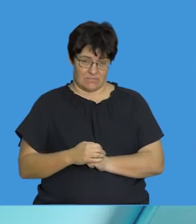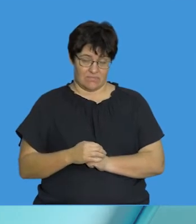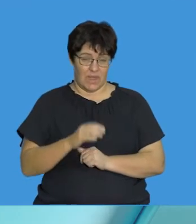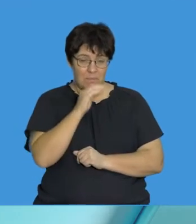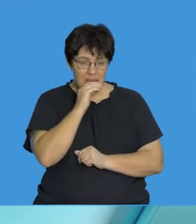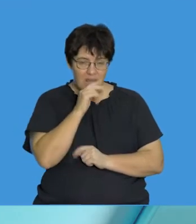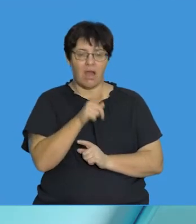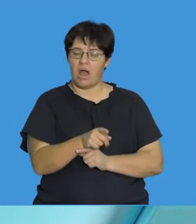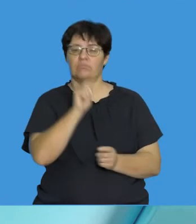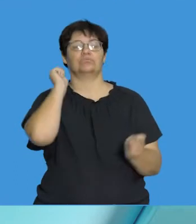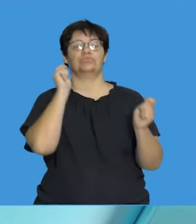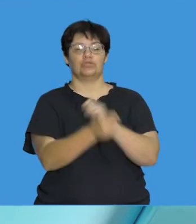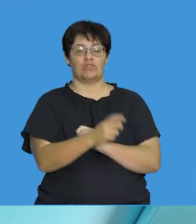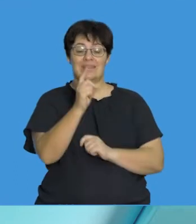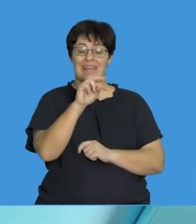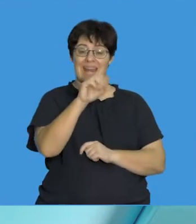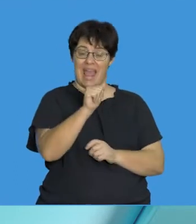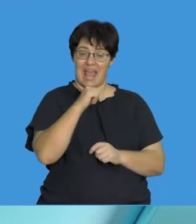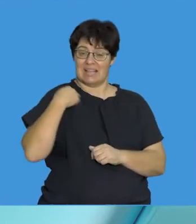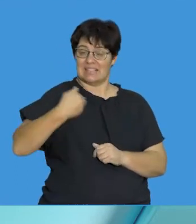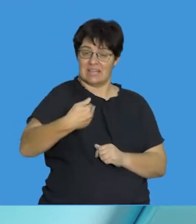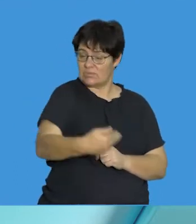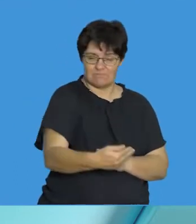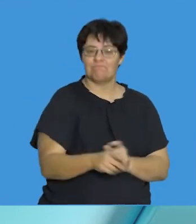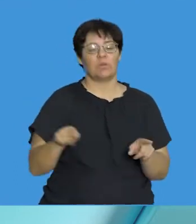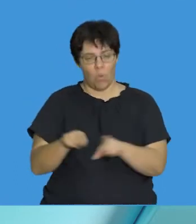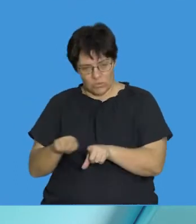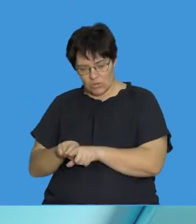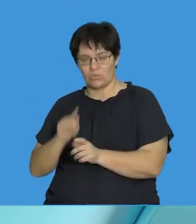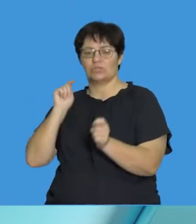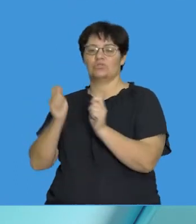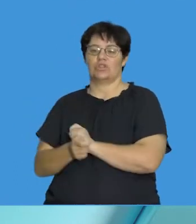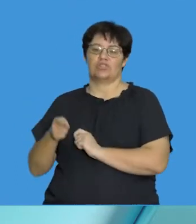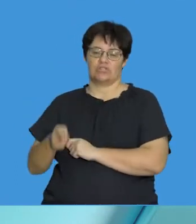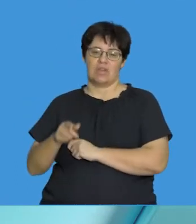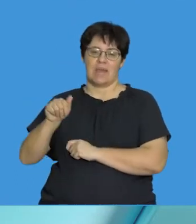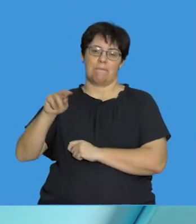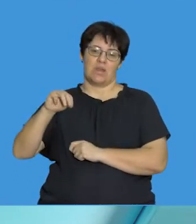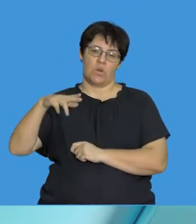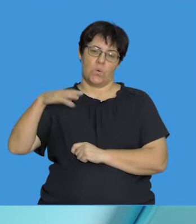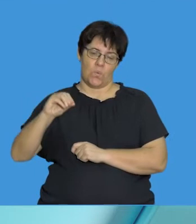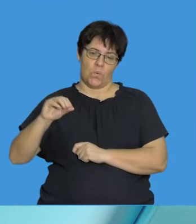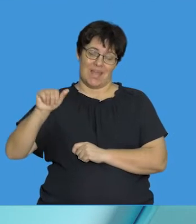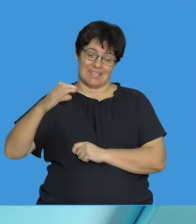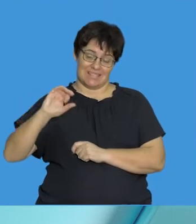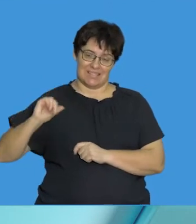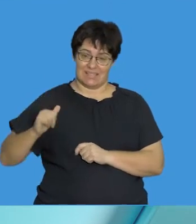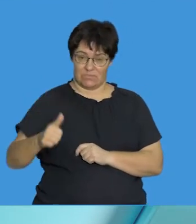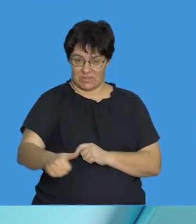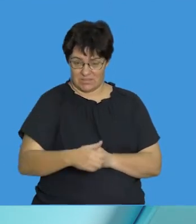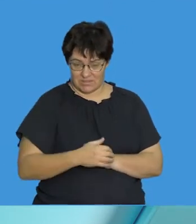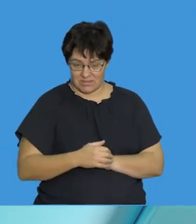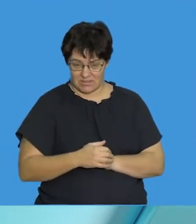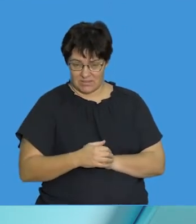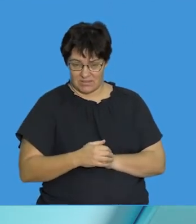of this means that there's been a change, not just in the DNA sequence, but also a change in the amino acid sequence.